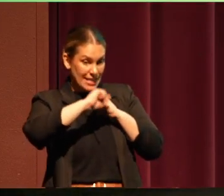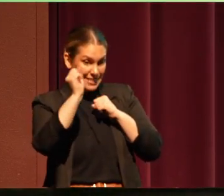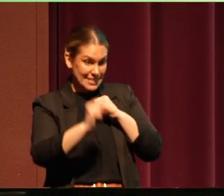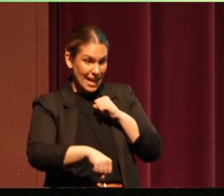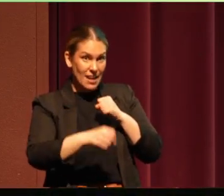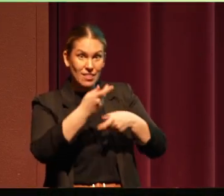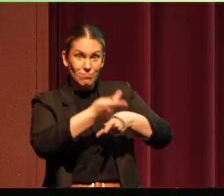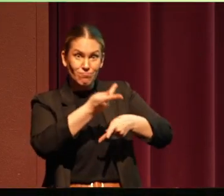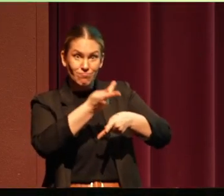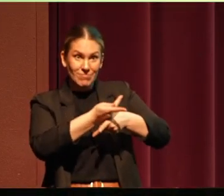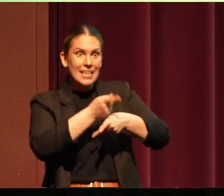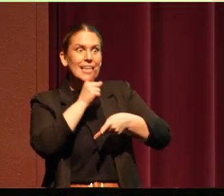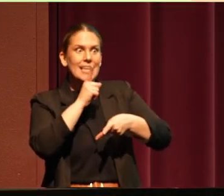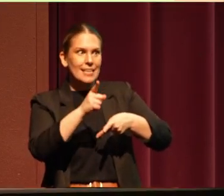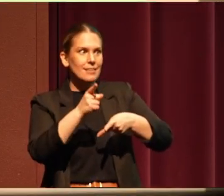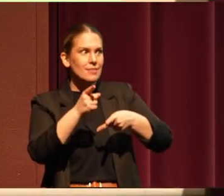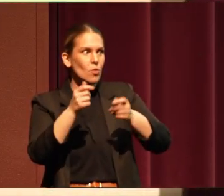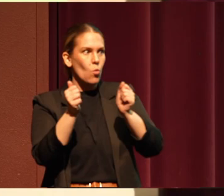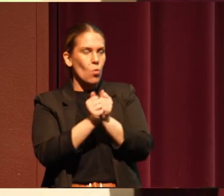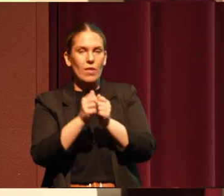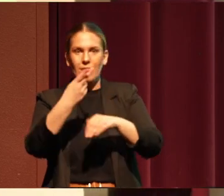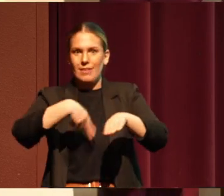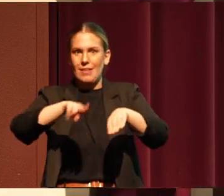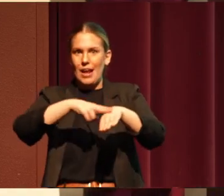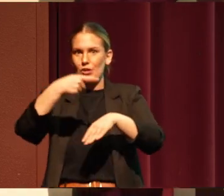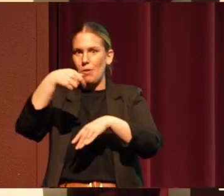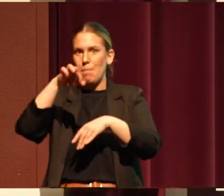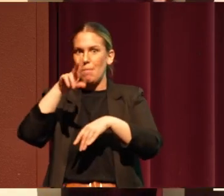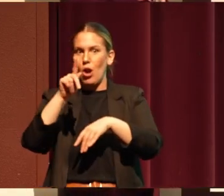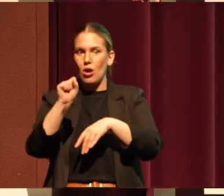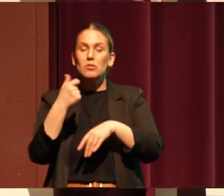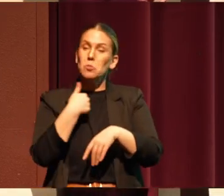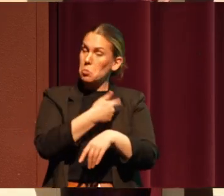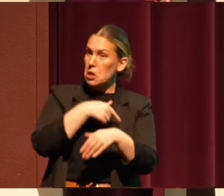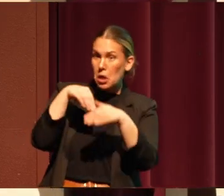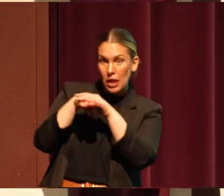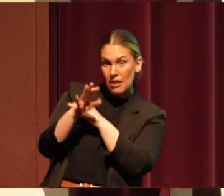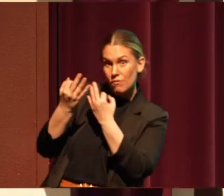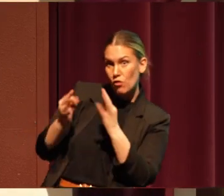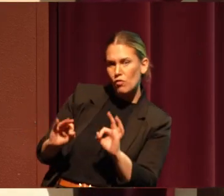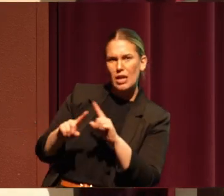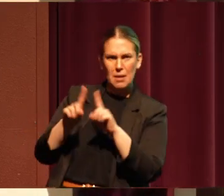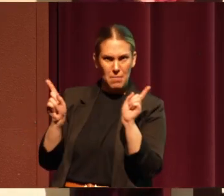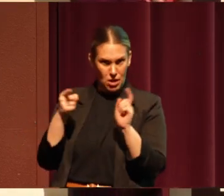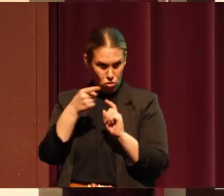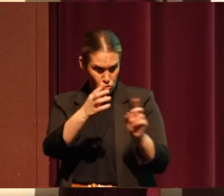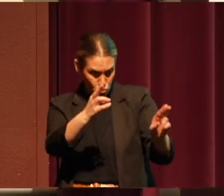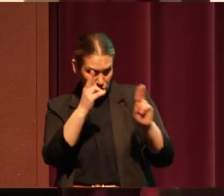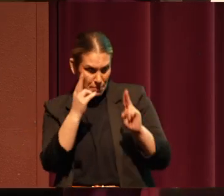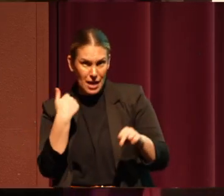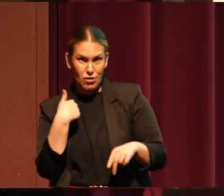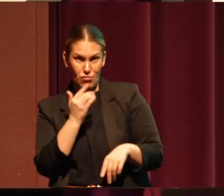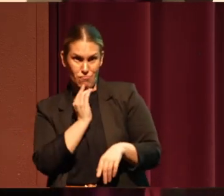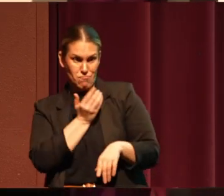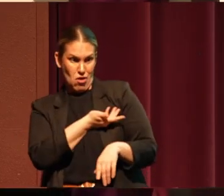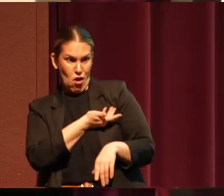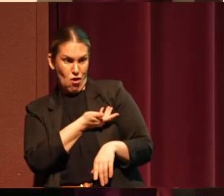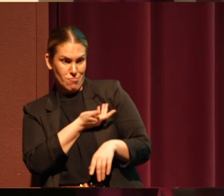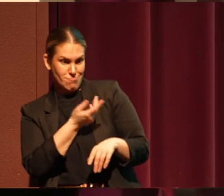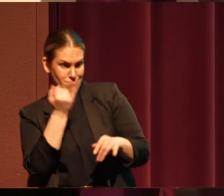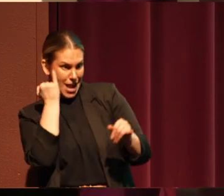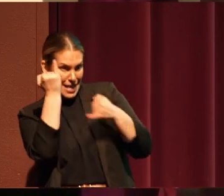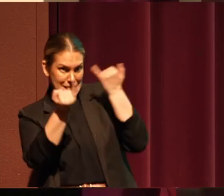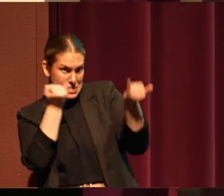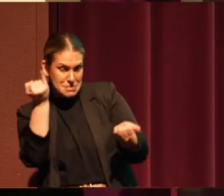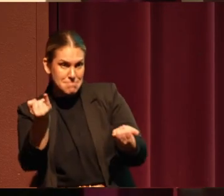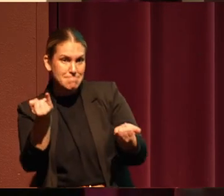is to start with the national parks. We can get in for free with our tribal ID, but are you going to respect our ideas? I